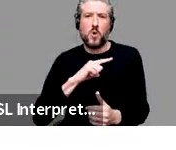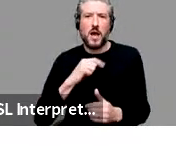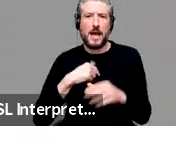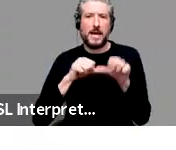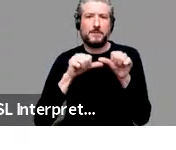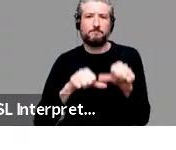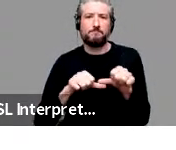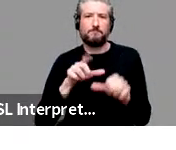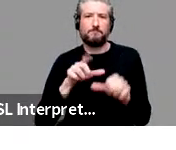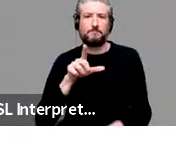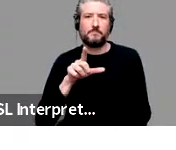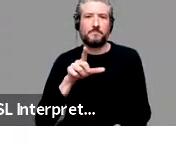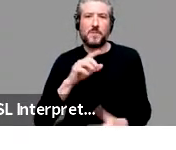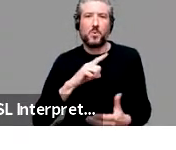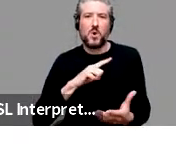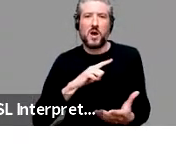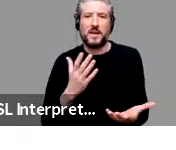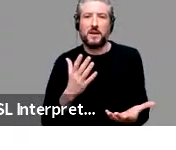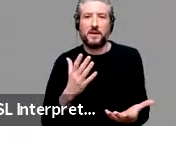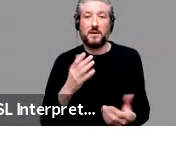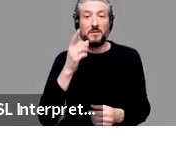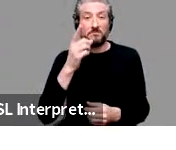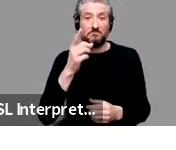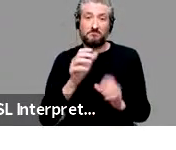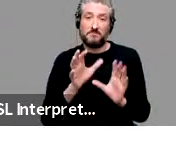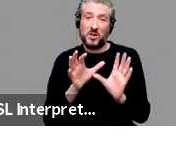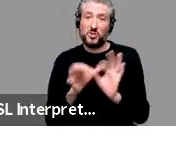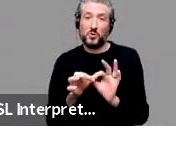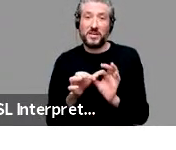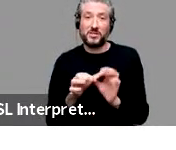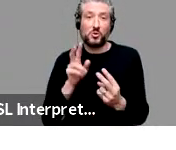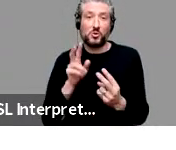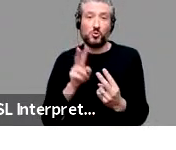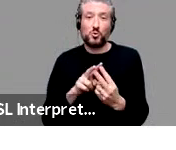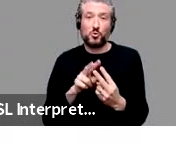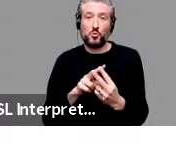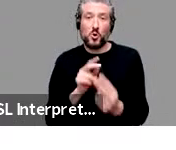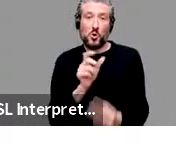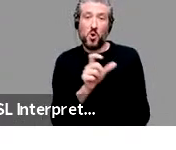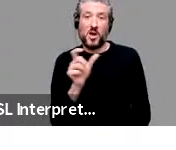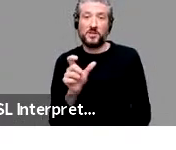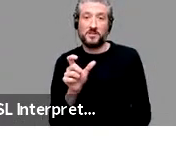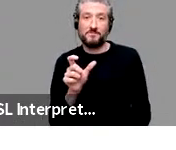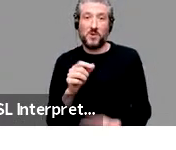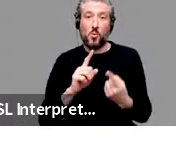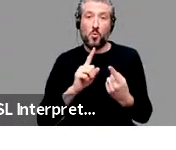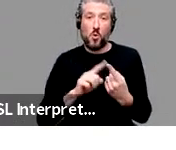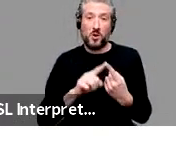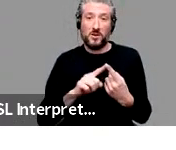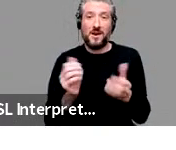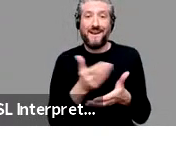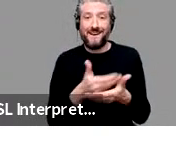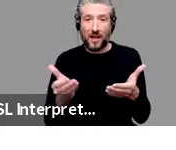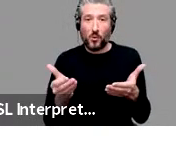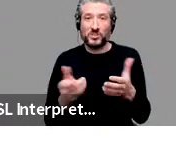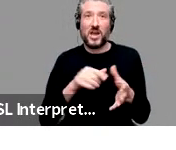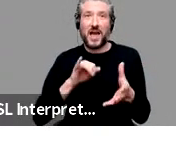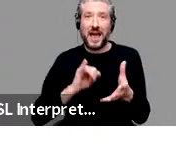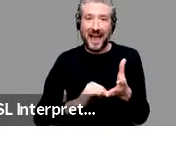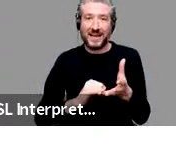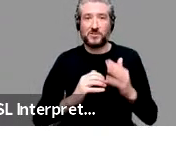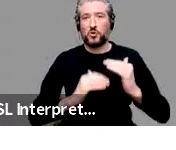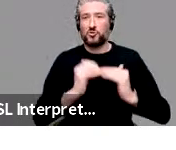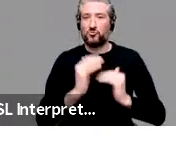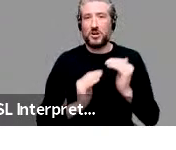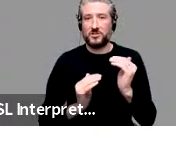it, um, it's associated with two, uh, words. One is language is constructed on the basis of the